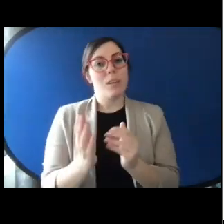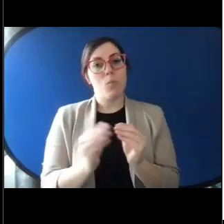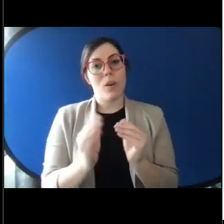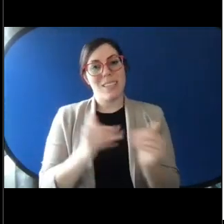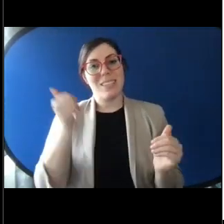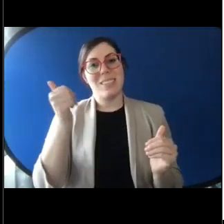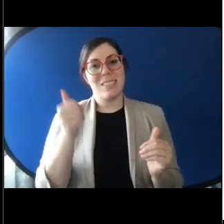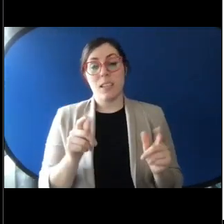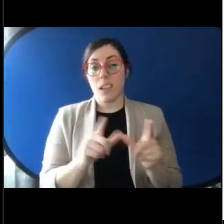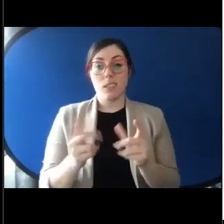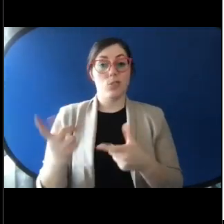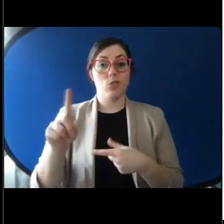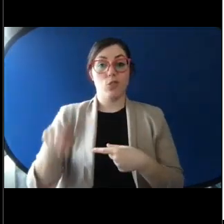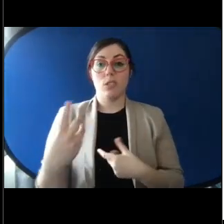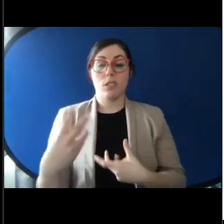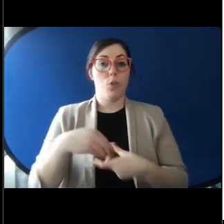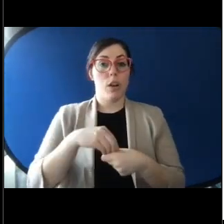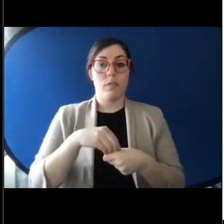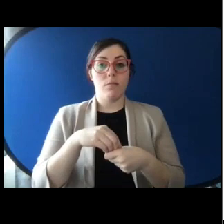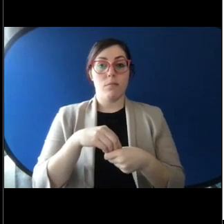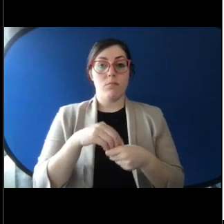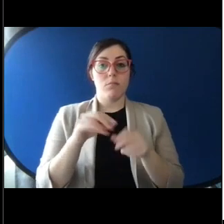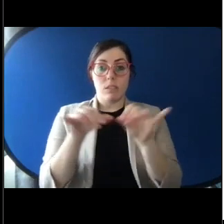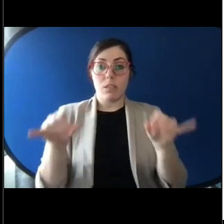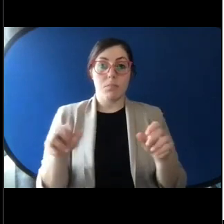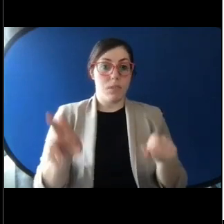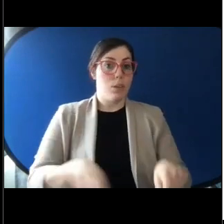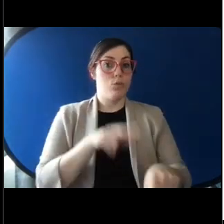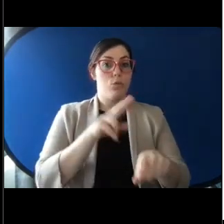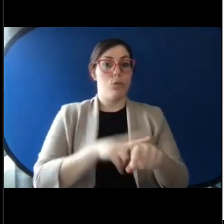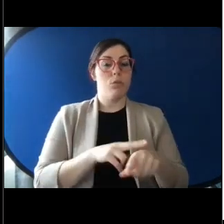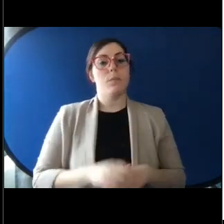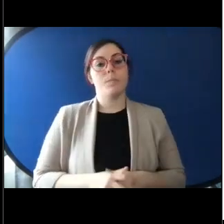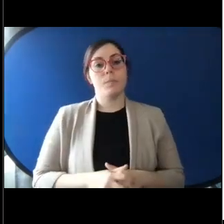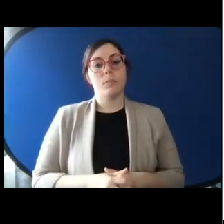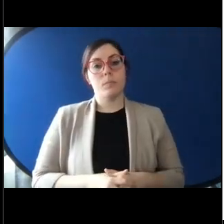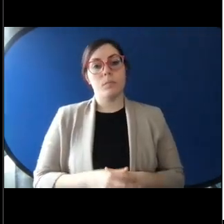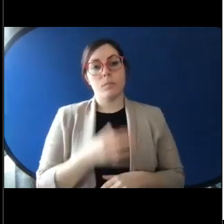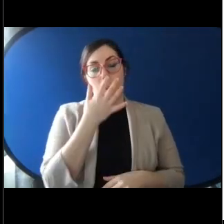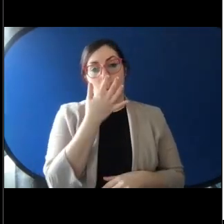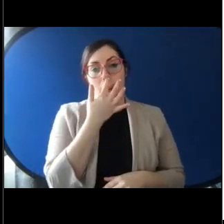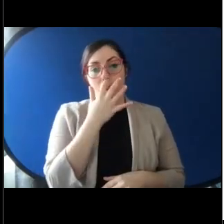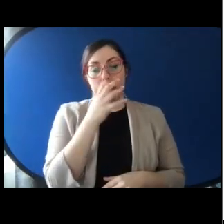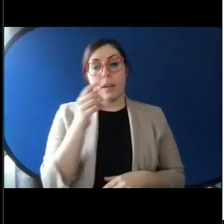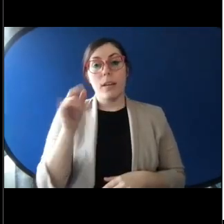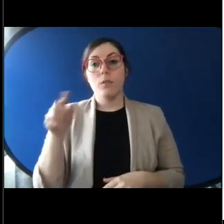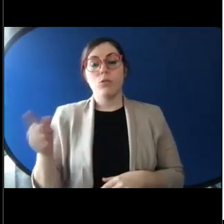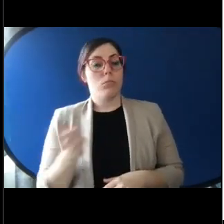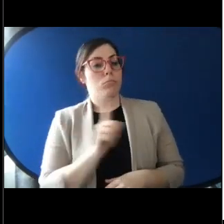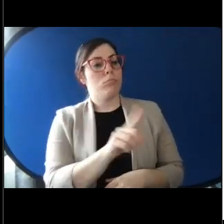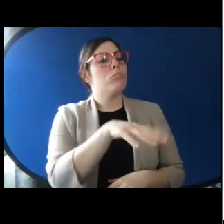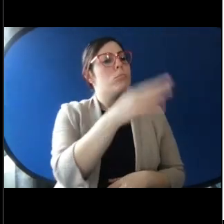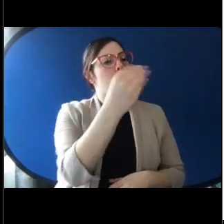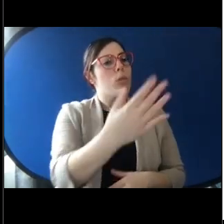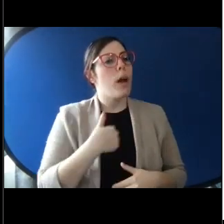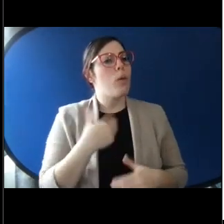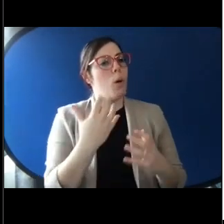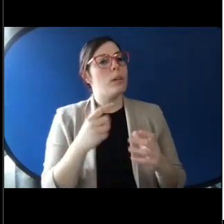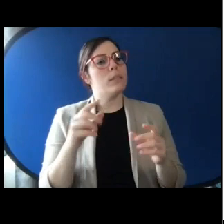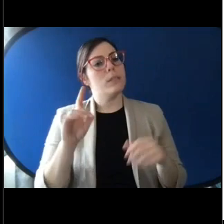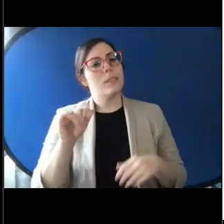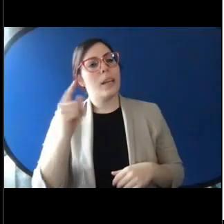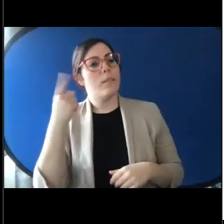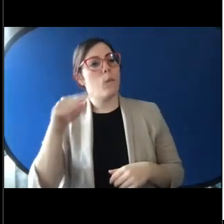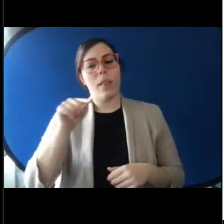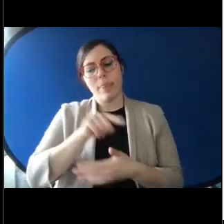a part of ecosystem. So you bring in a stack catalog, you can say, I want data of these licenses, show me what I